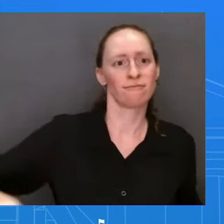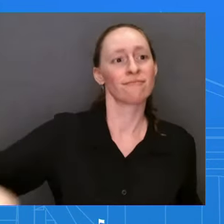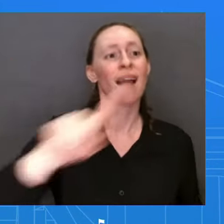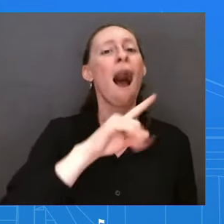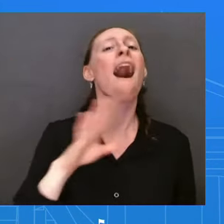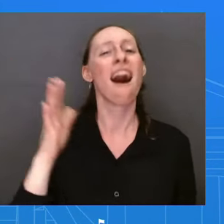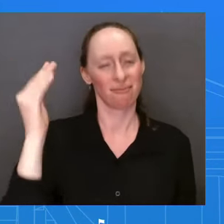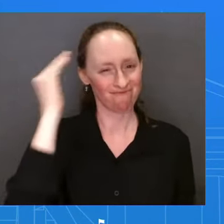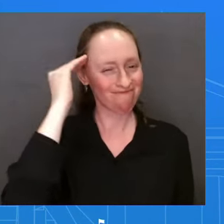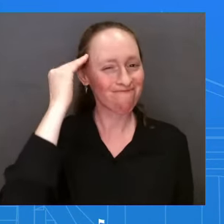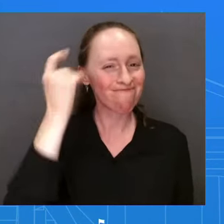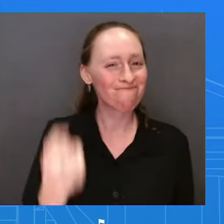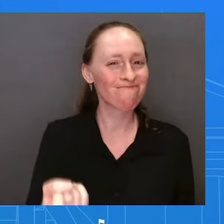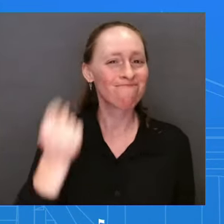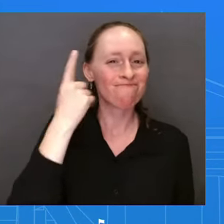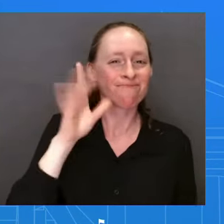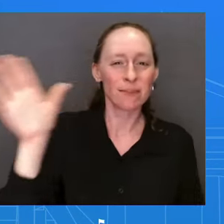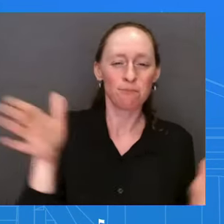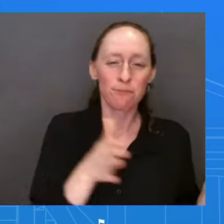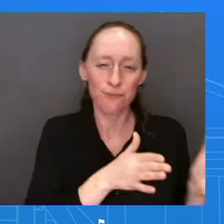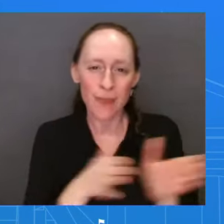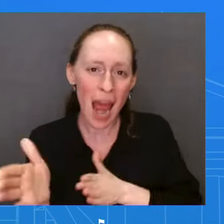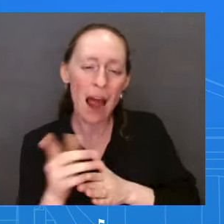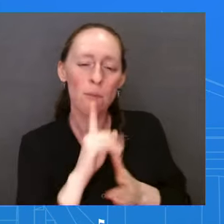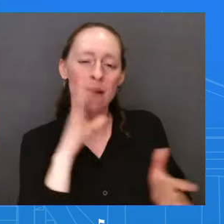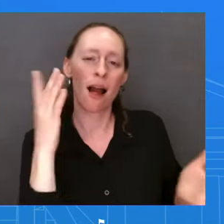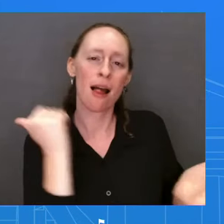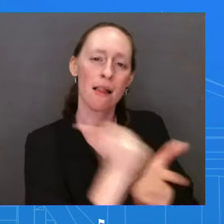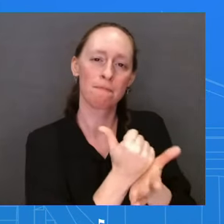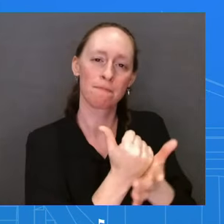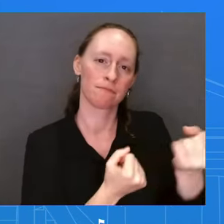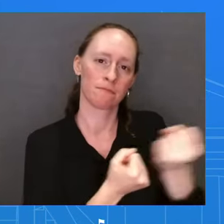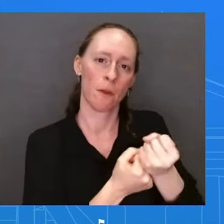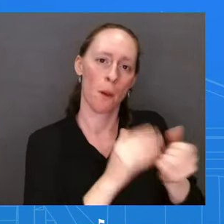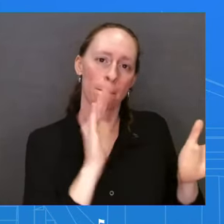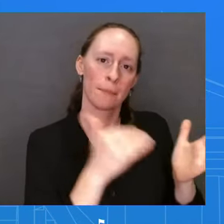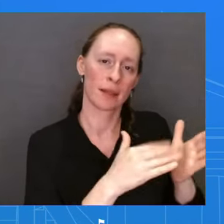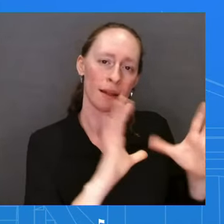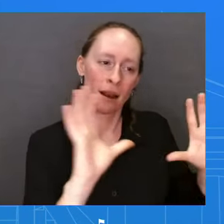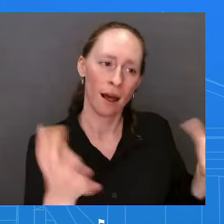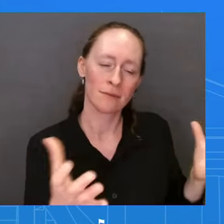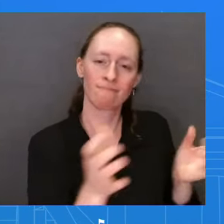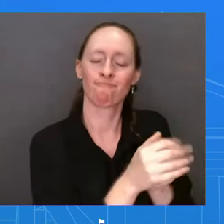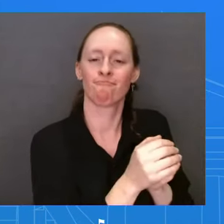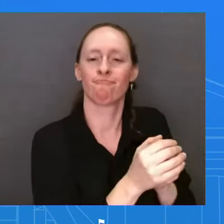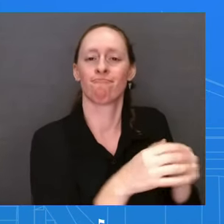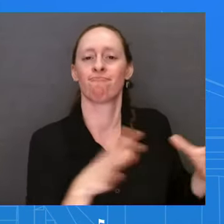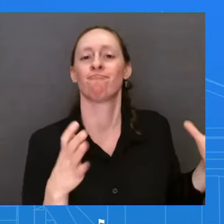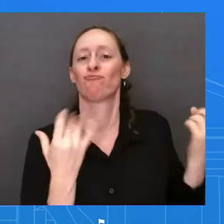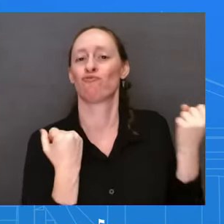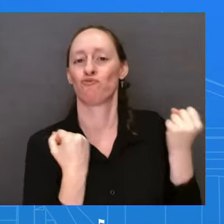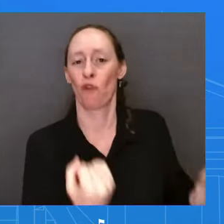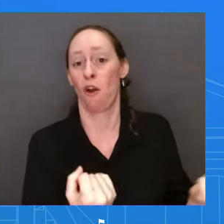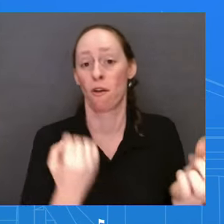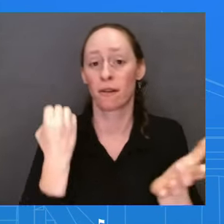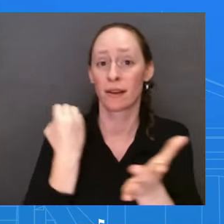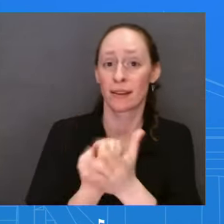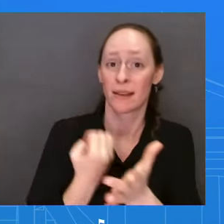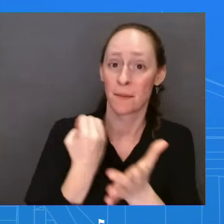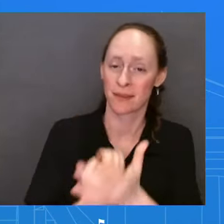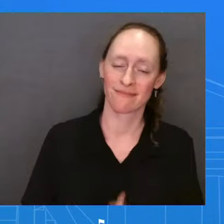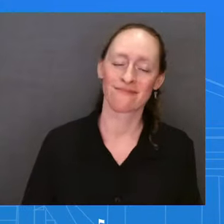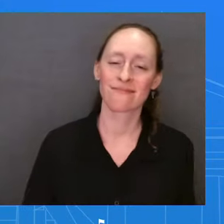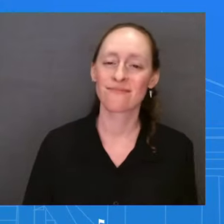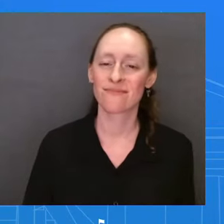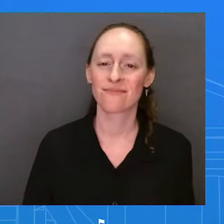give people the support that they need to grow our economy for us. And yet, despite those numbers that you just said, mean,